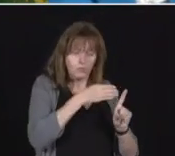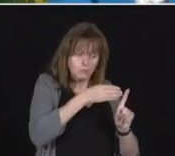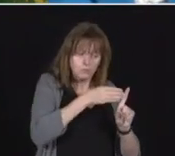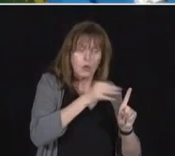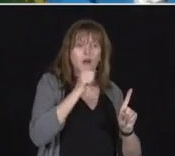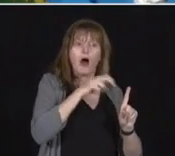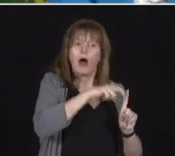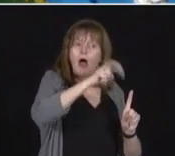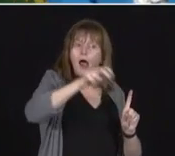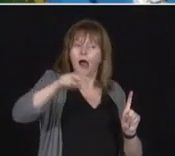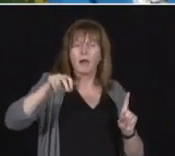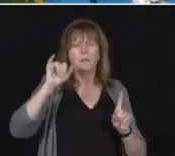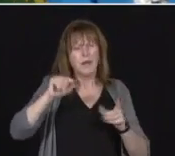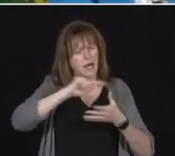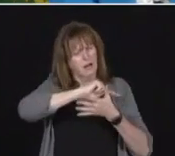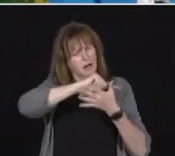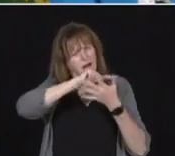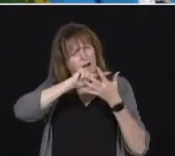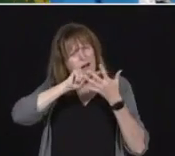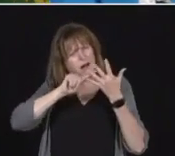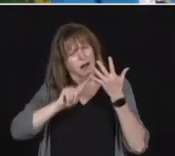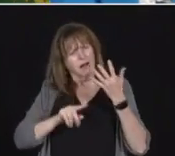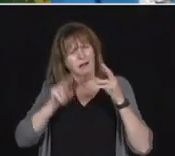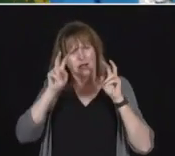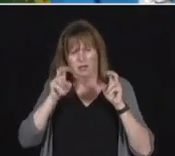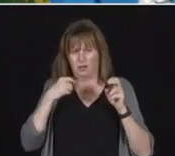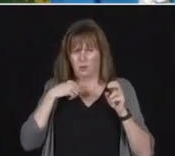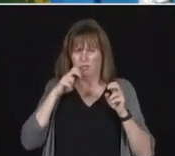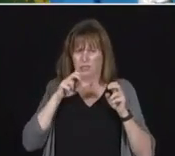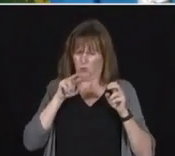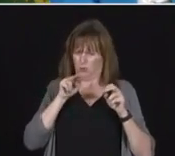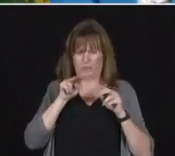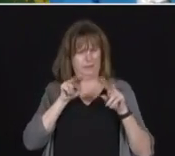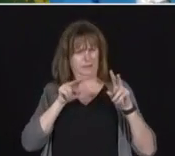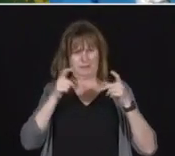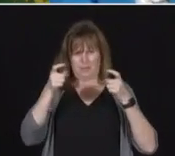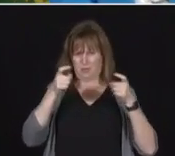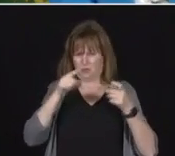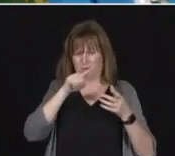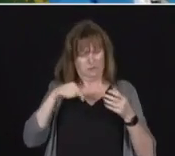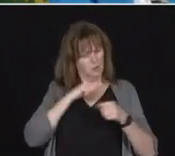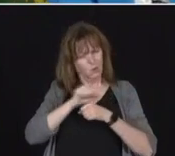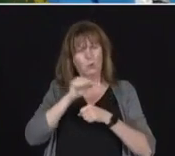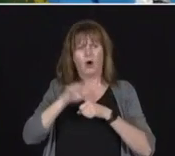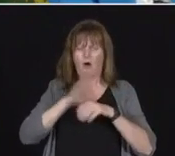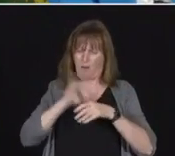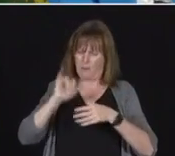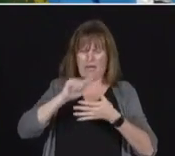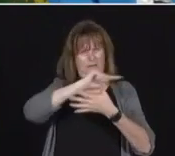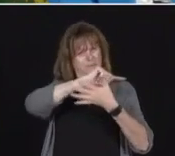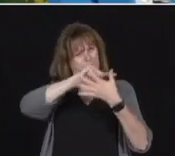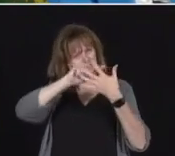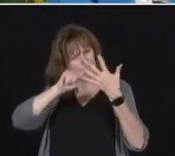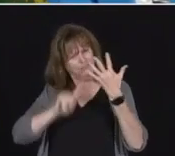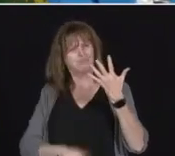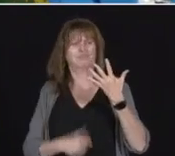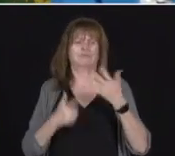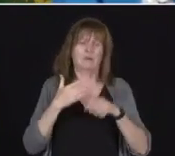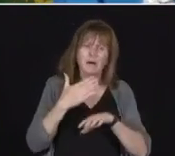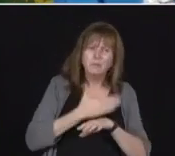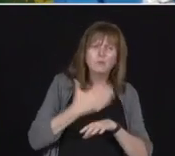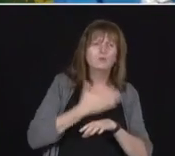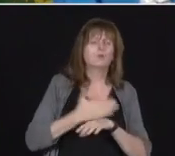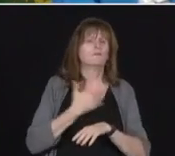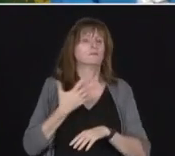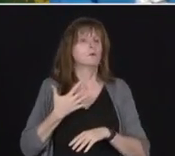with in terms of infection prevention and control. So we are working on all of those issues to make sure that when the time comes to